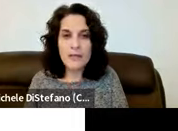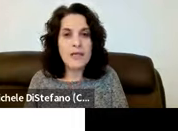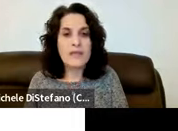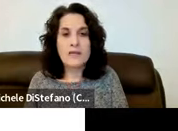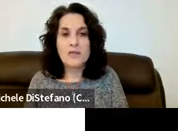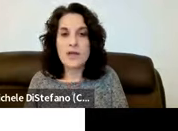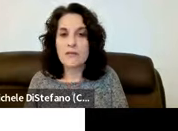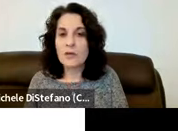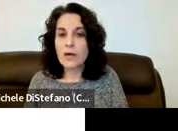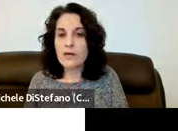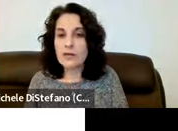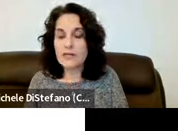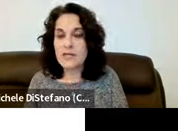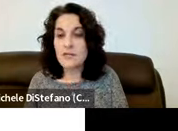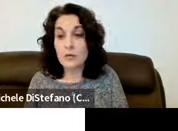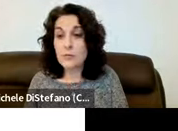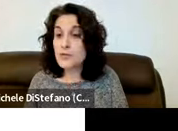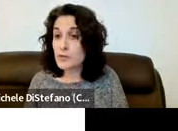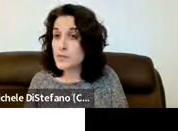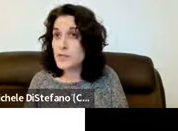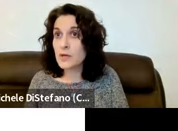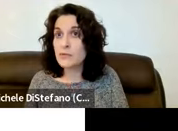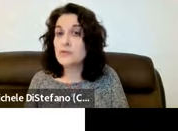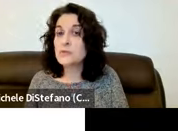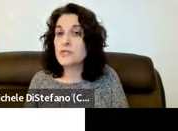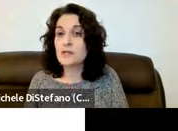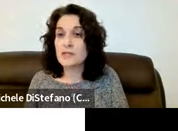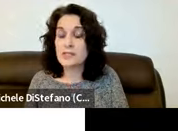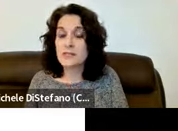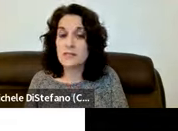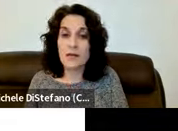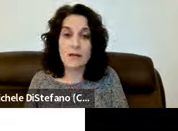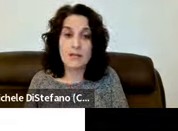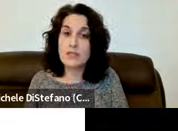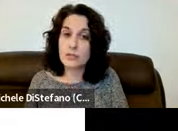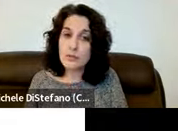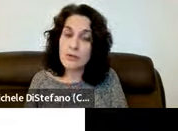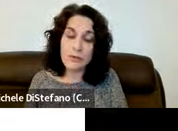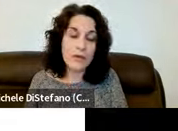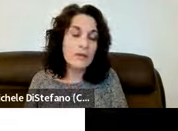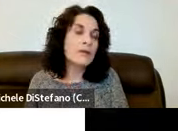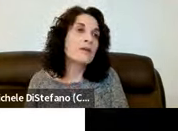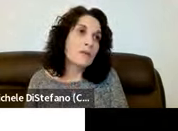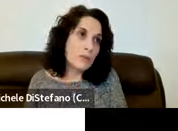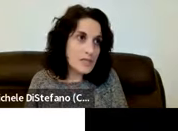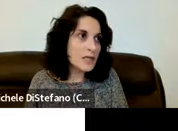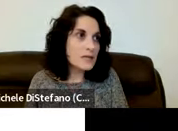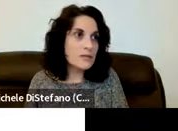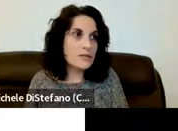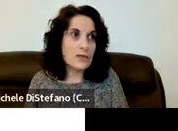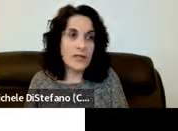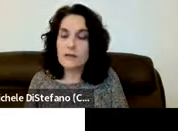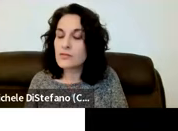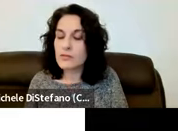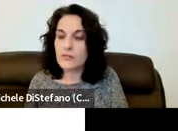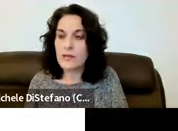buy they do not require a hearing test or a prescription the way prescription hearing aids do although i will say